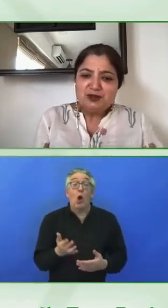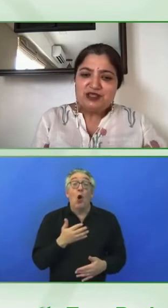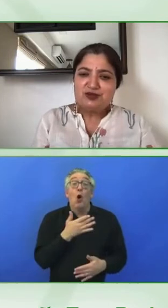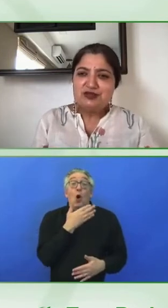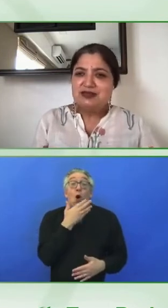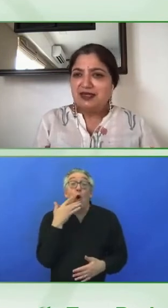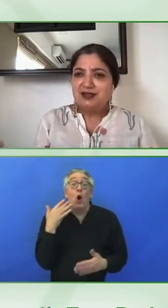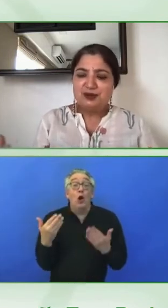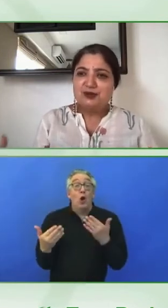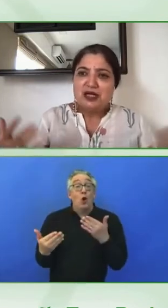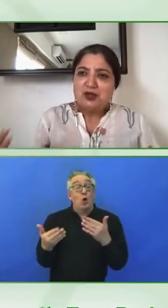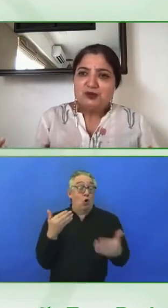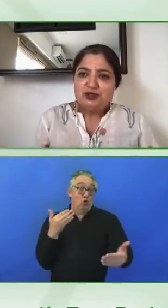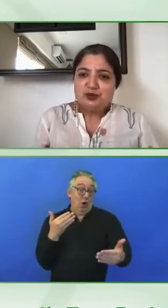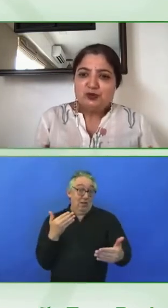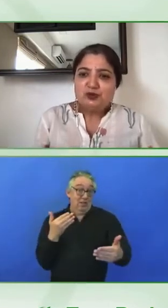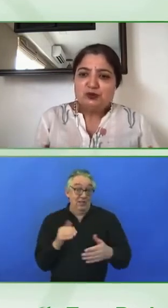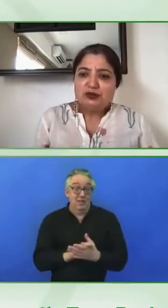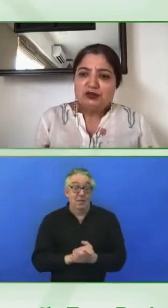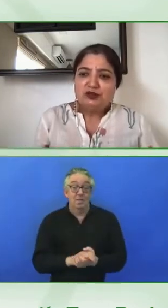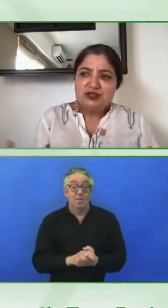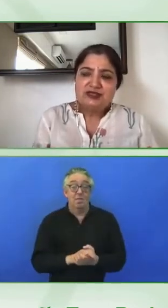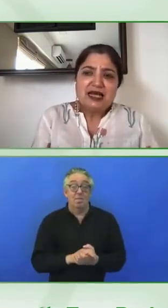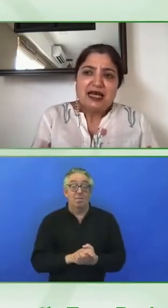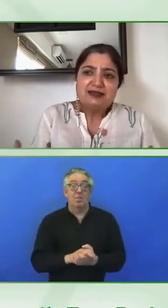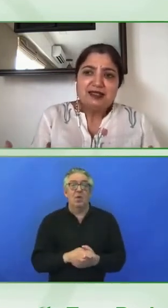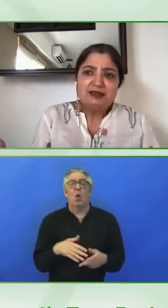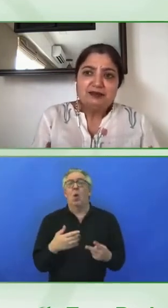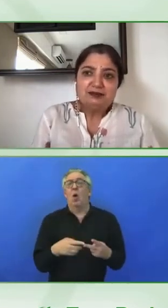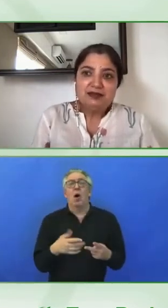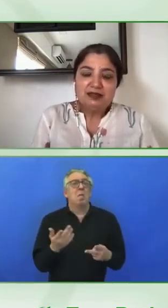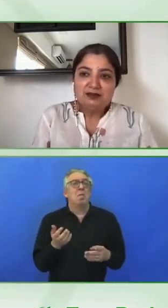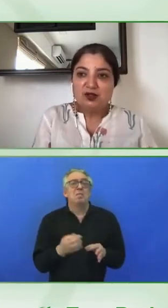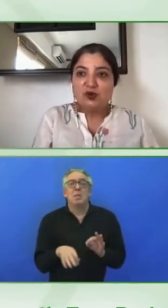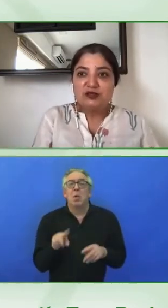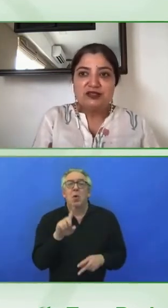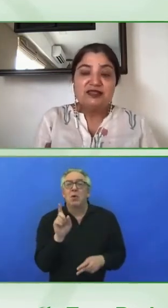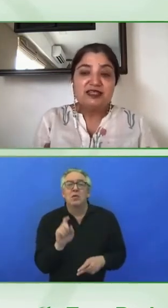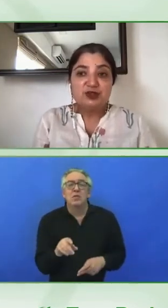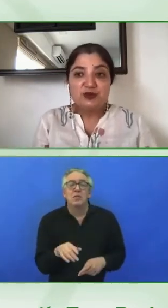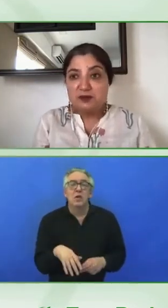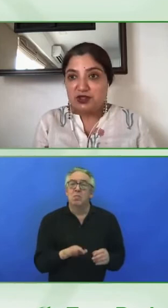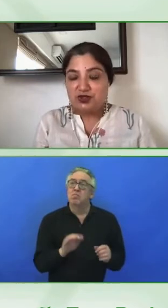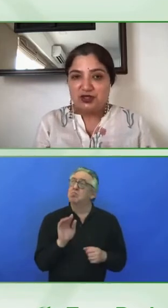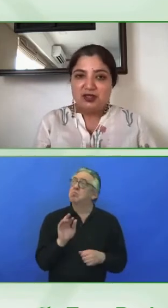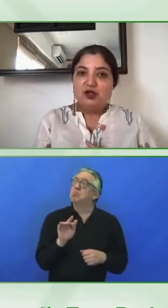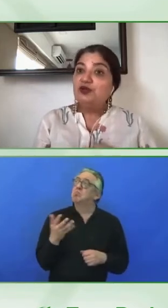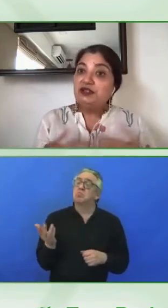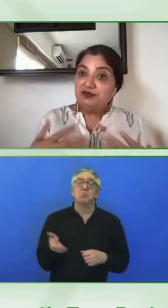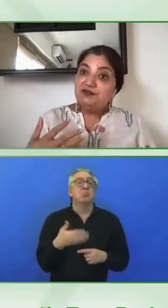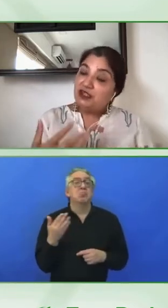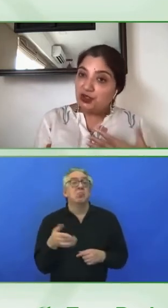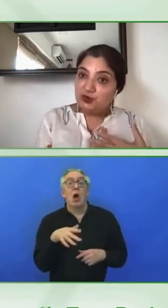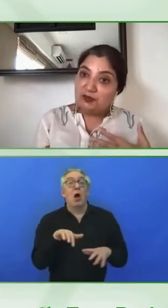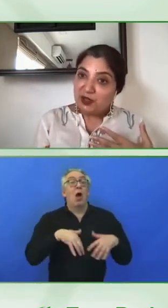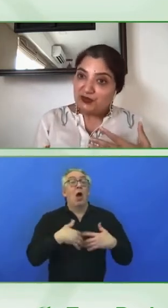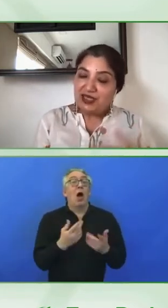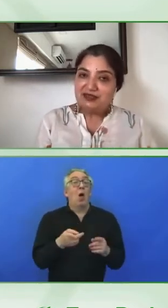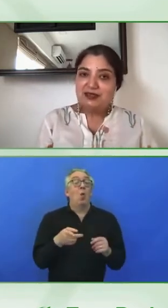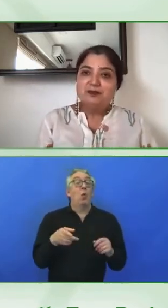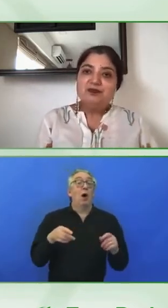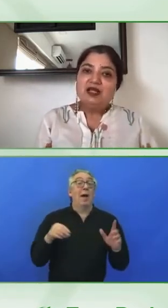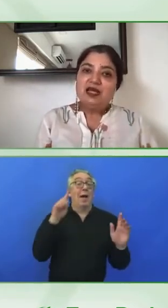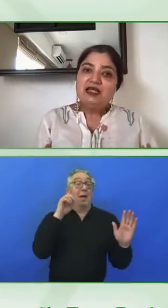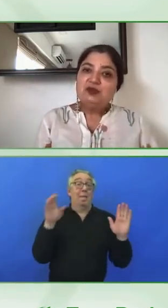Simple questions like, you know, how would you just add an alternate text to an image or even if they knew